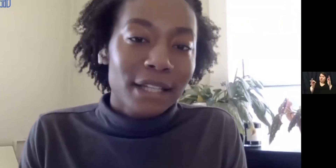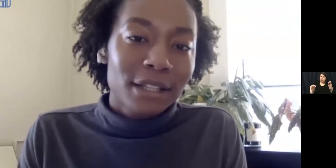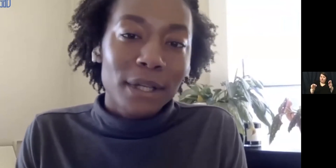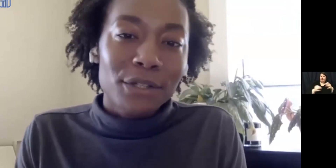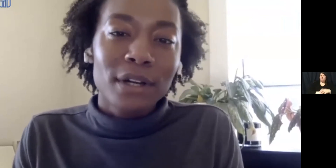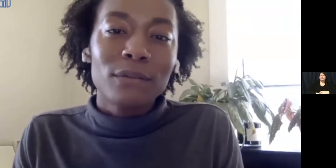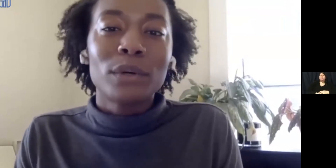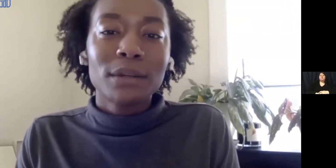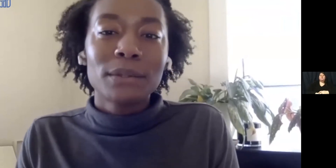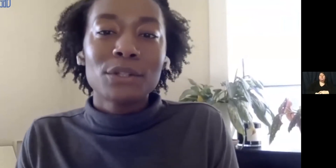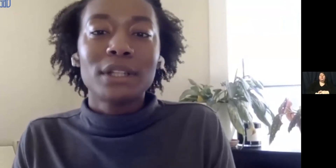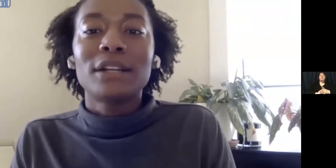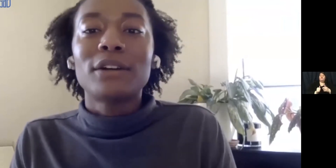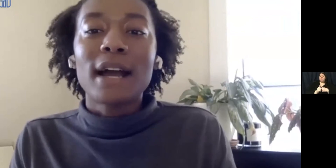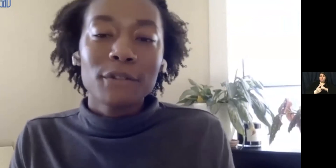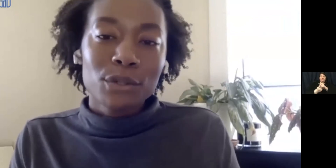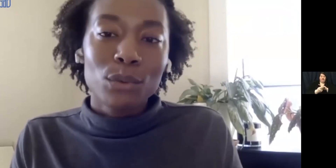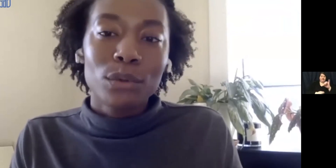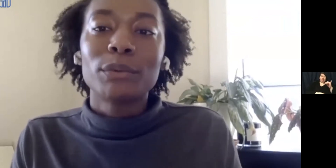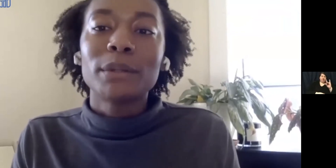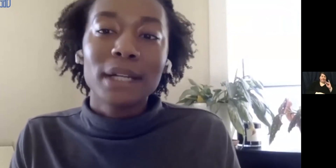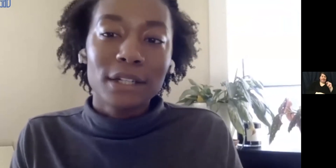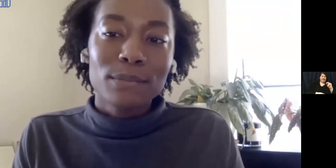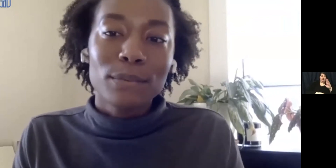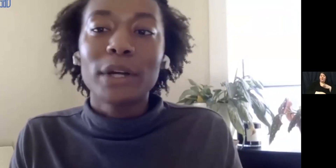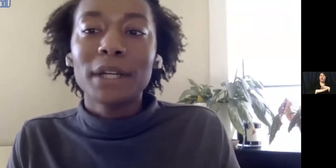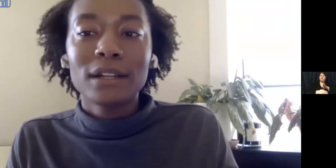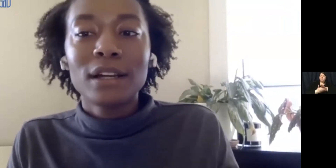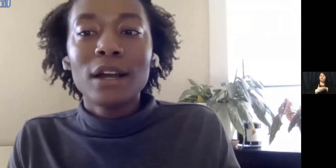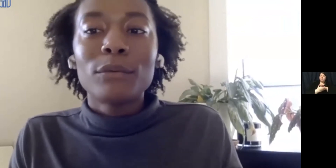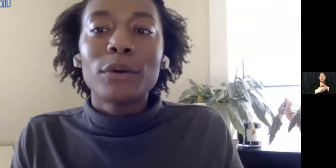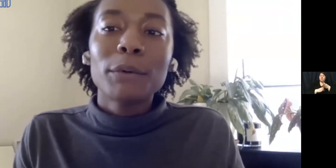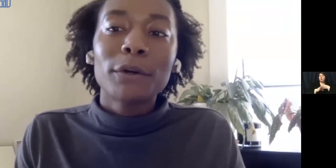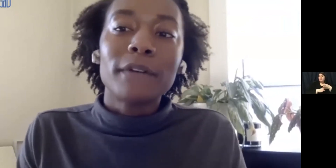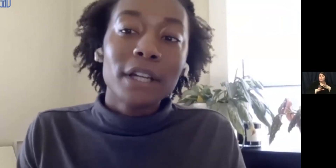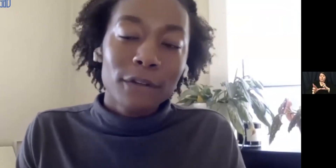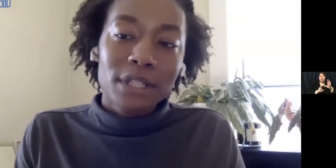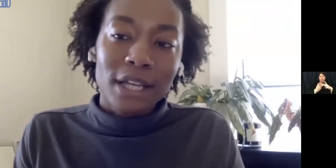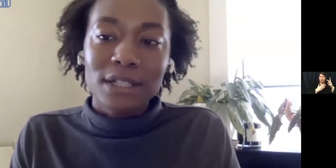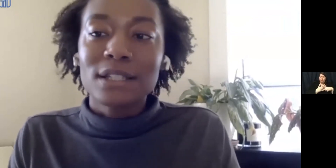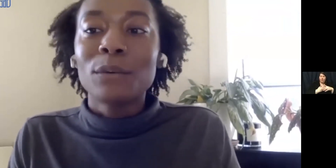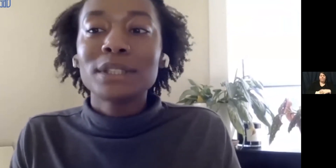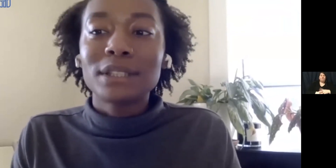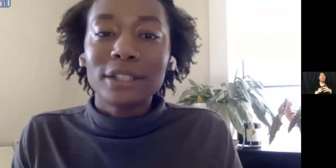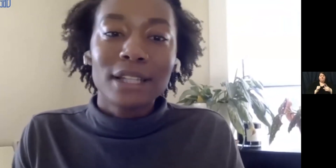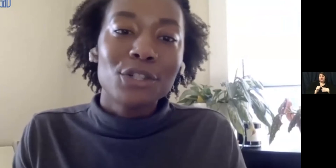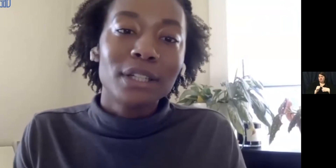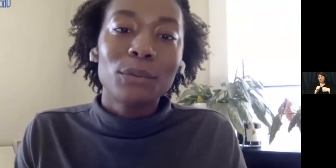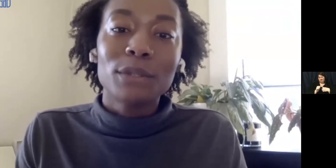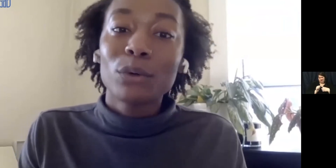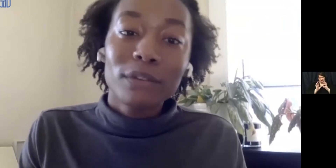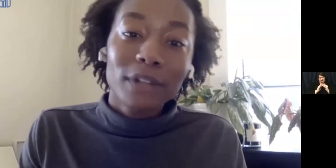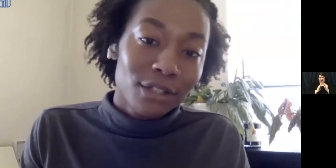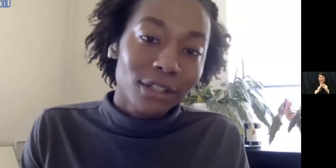first had the pleasure of working with Jillian in our after school career readiness programming. From her very first sessions, it was clear that